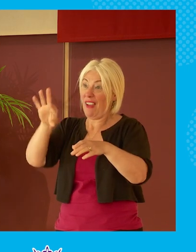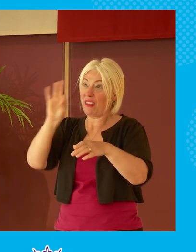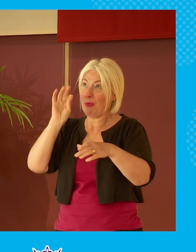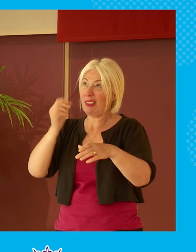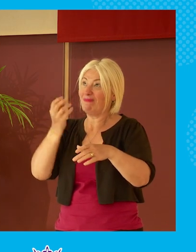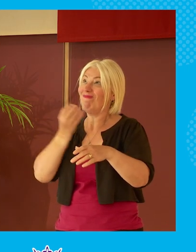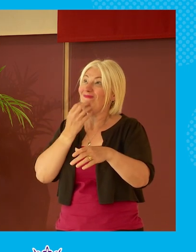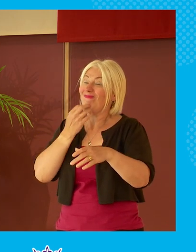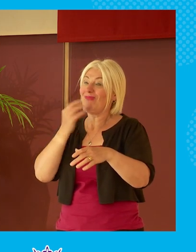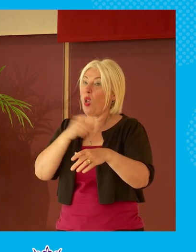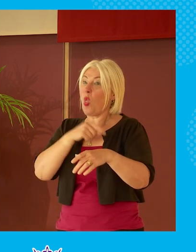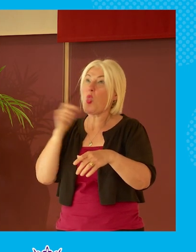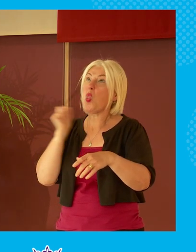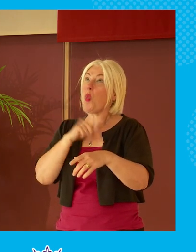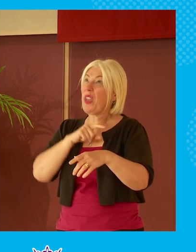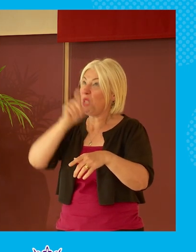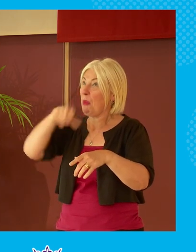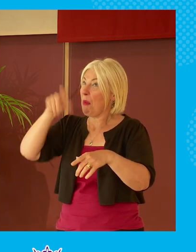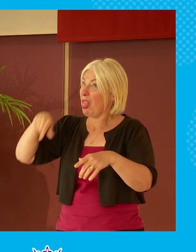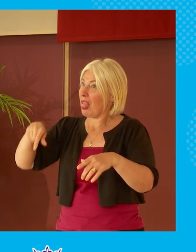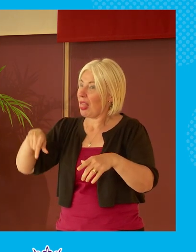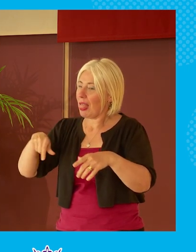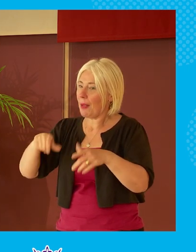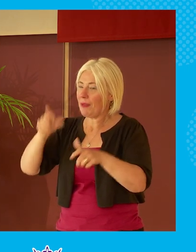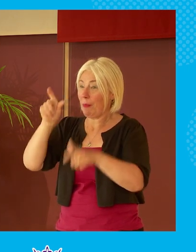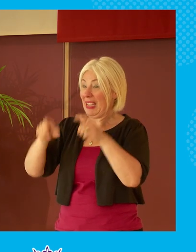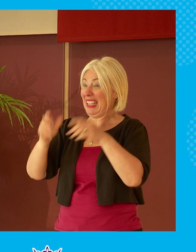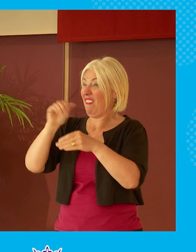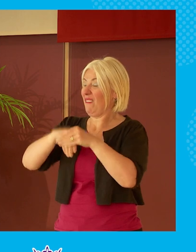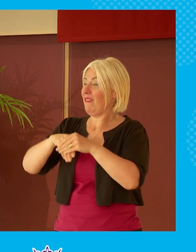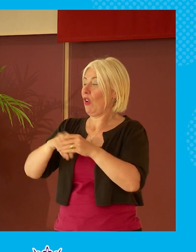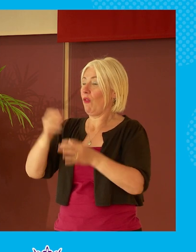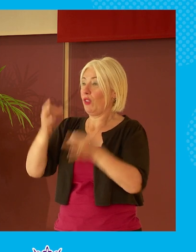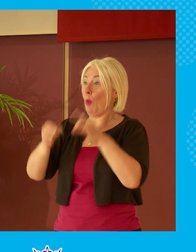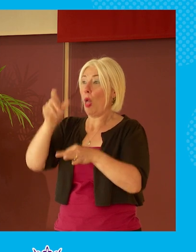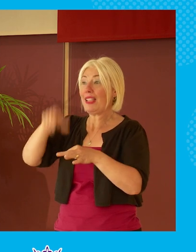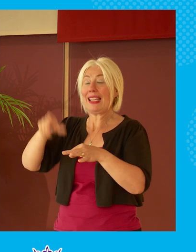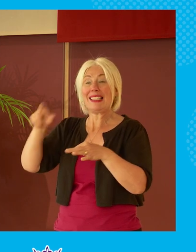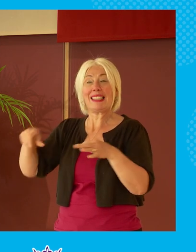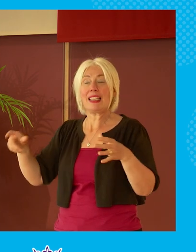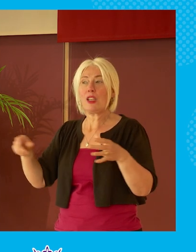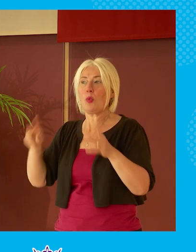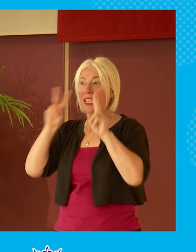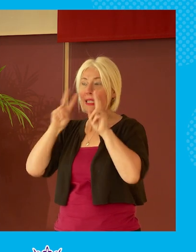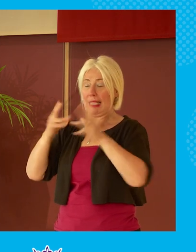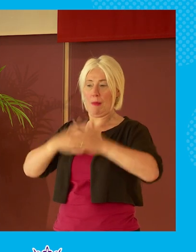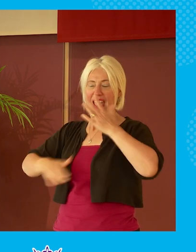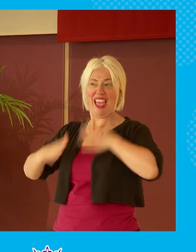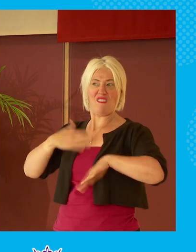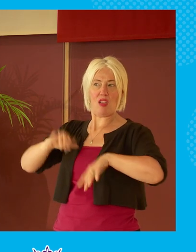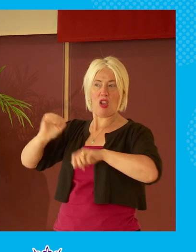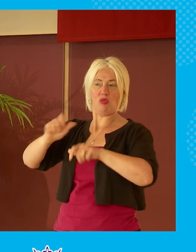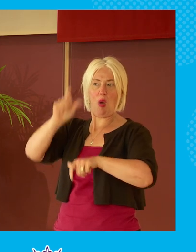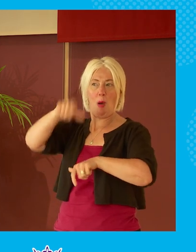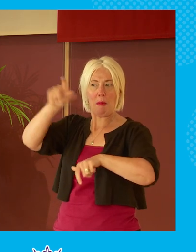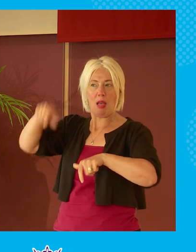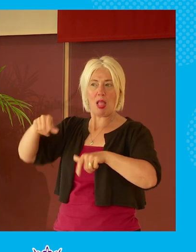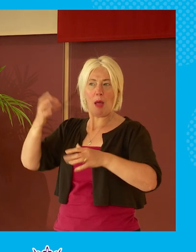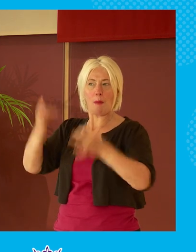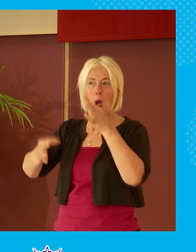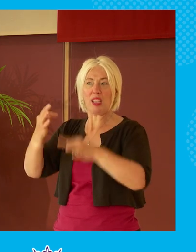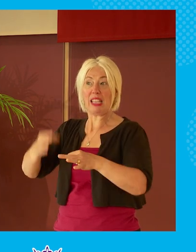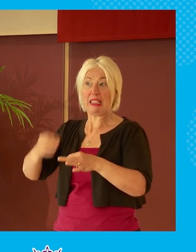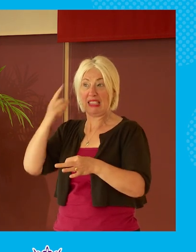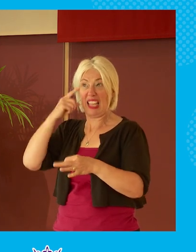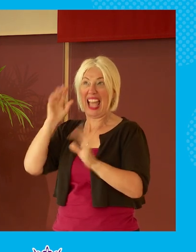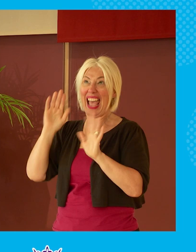have who have have have got active in politics and i think people believe because of the behaviors they see from politicians and political activists they believe you